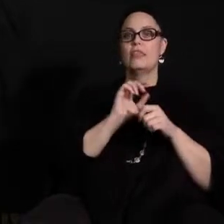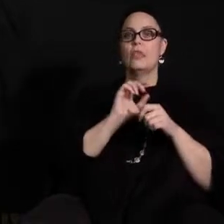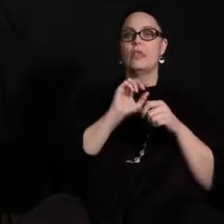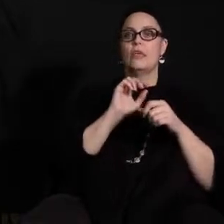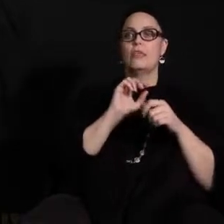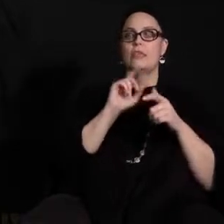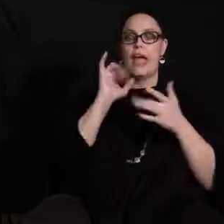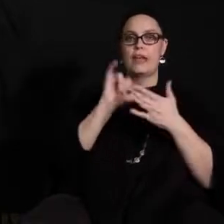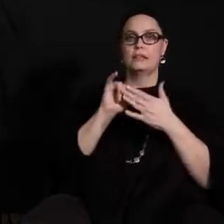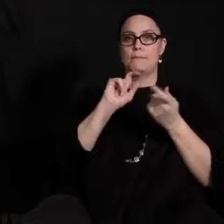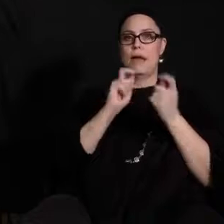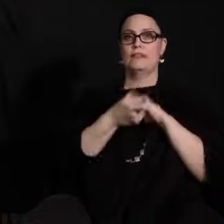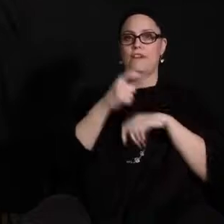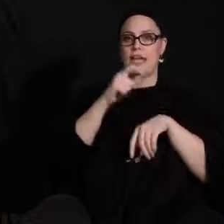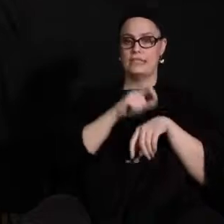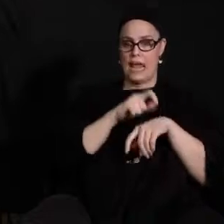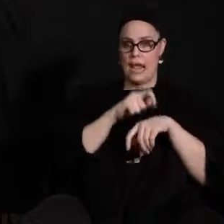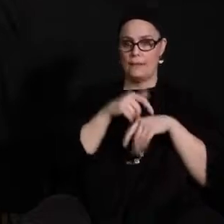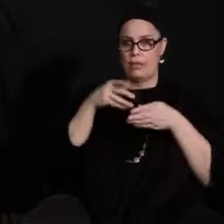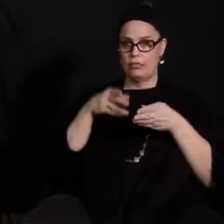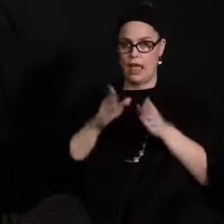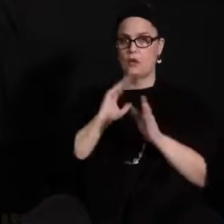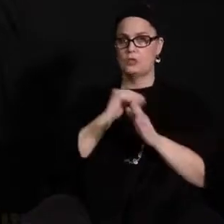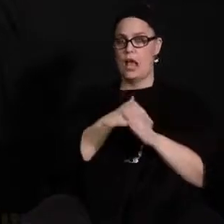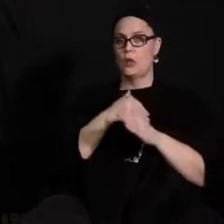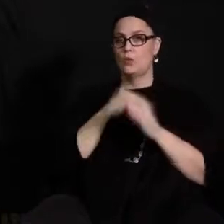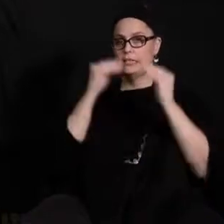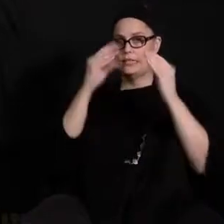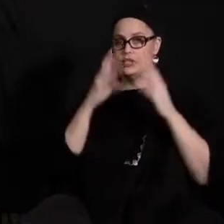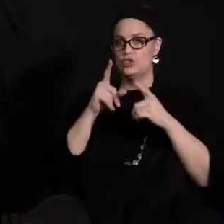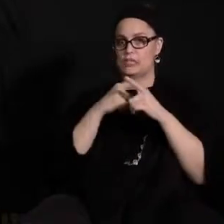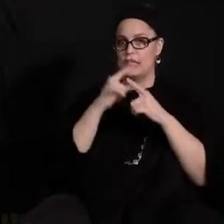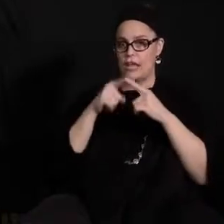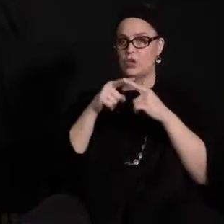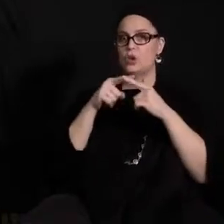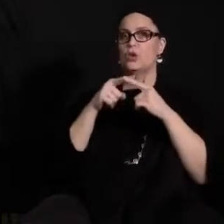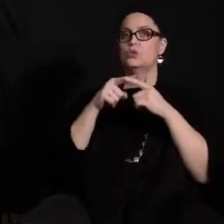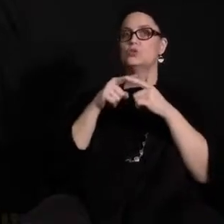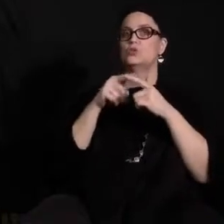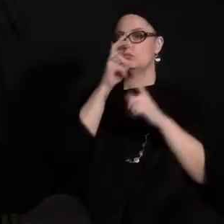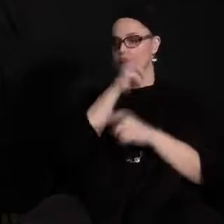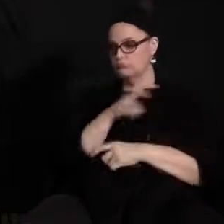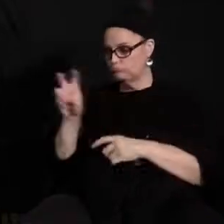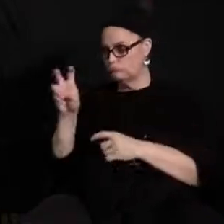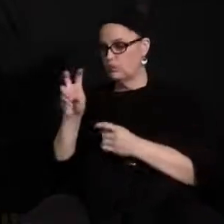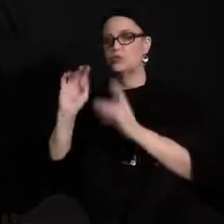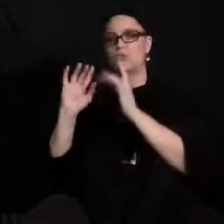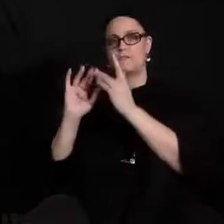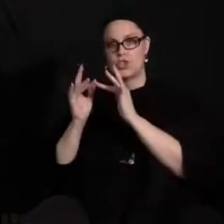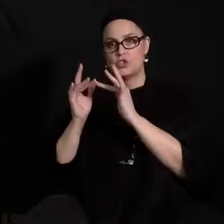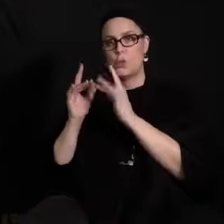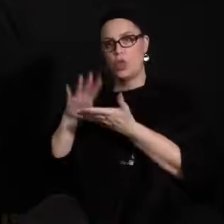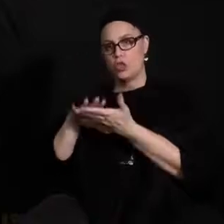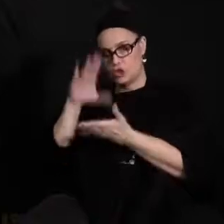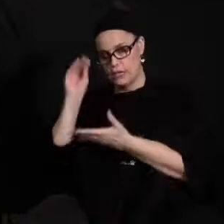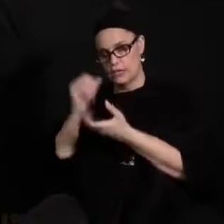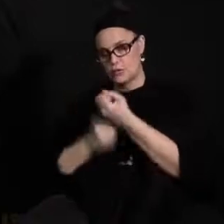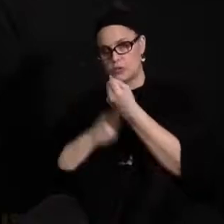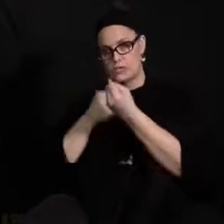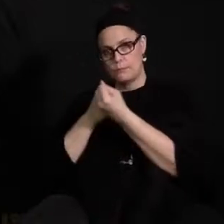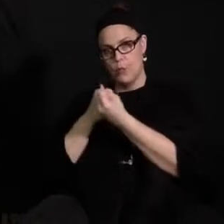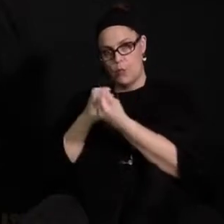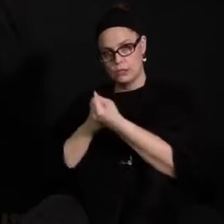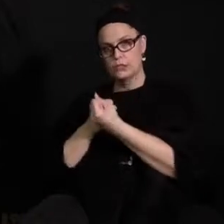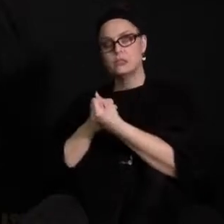modified a time of the day allows our teachers to then go back into the virtual uh learning and be able to support our